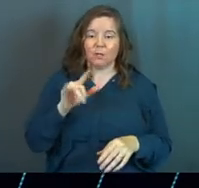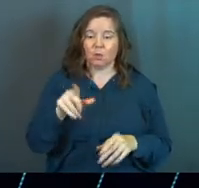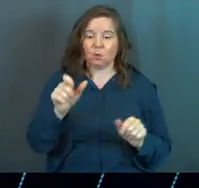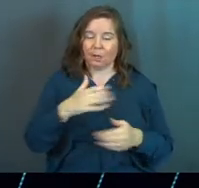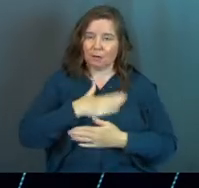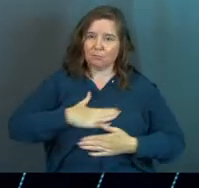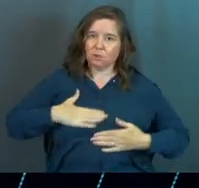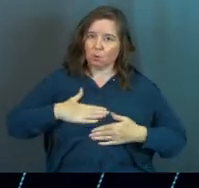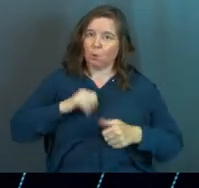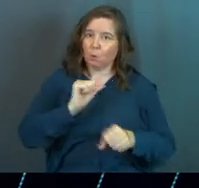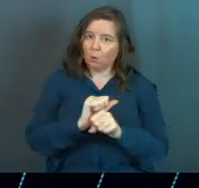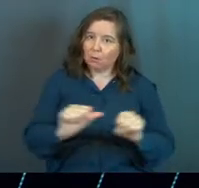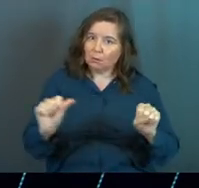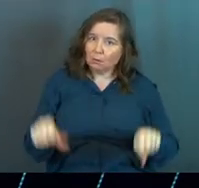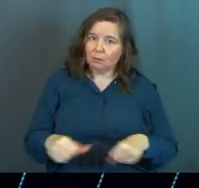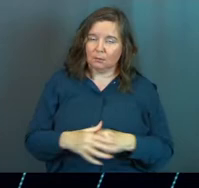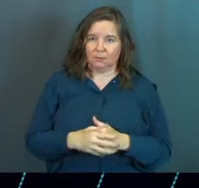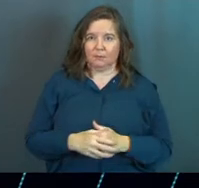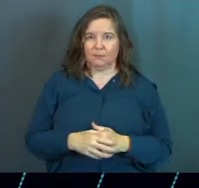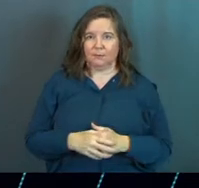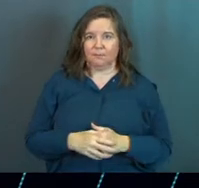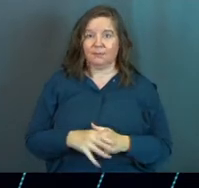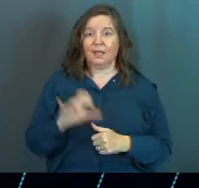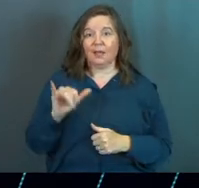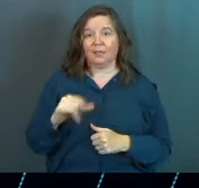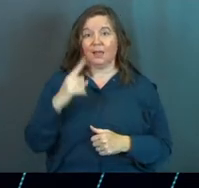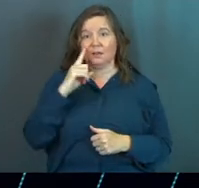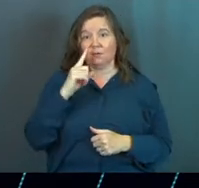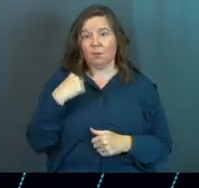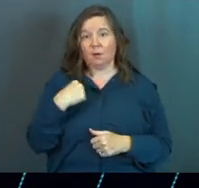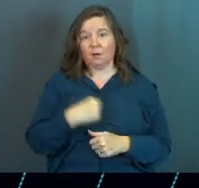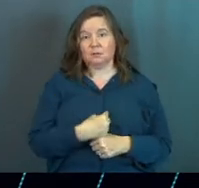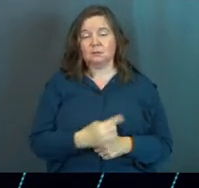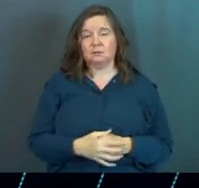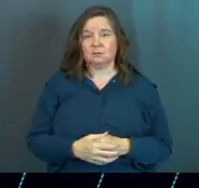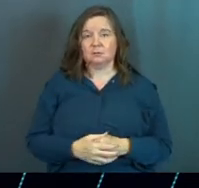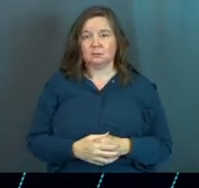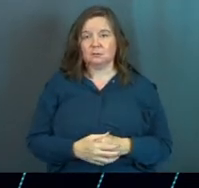that you could enjoy your work. And that's for us.